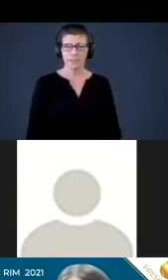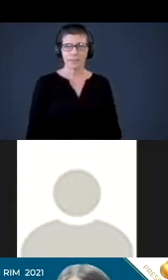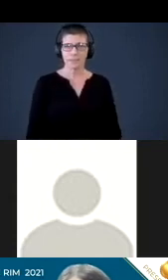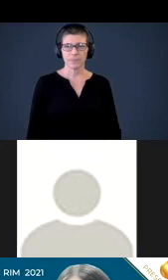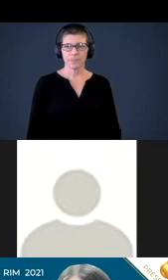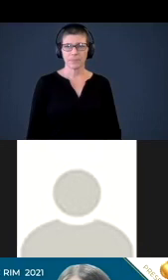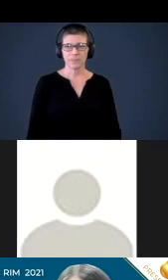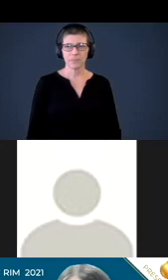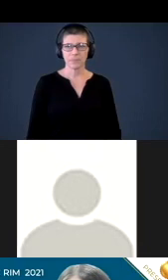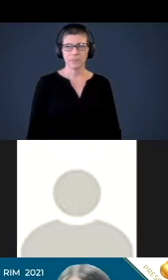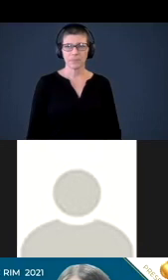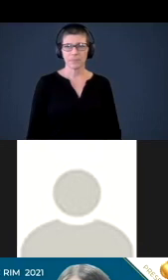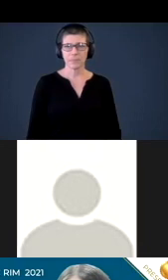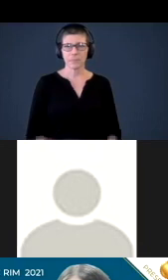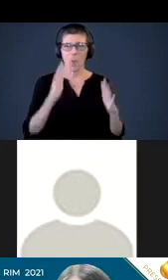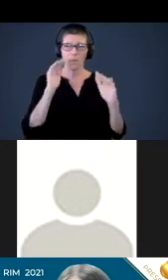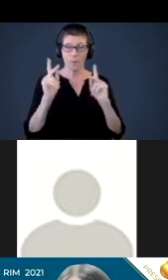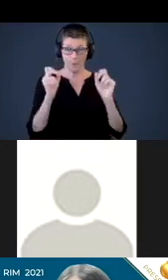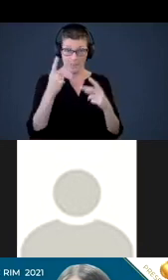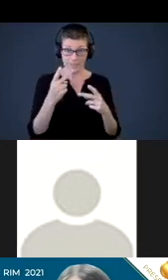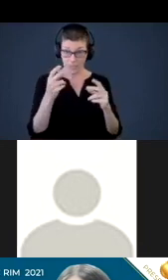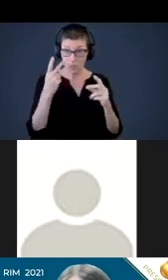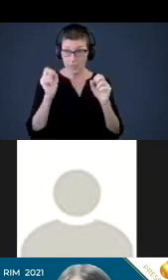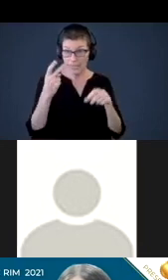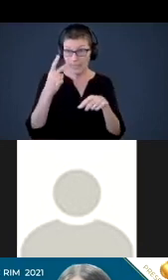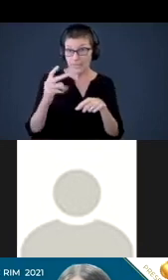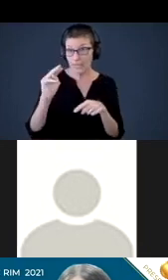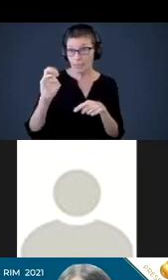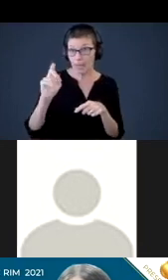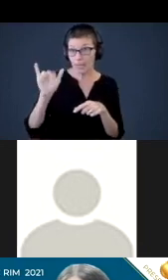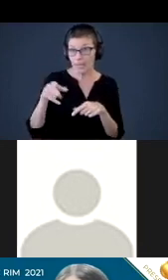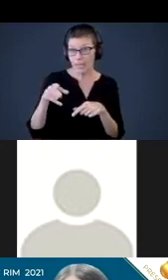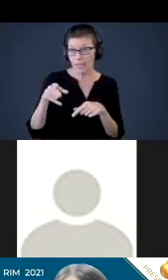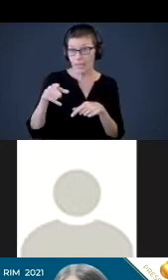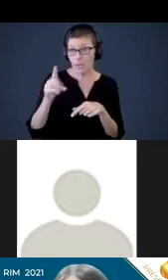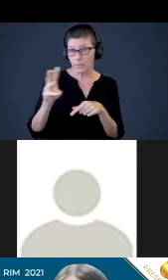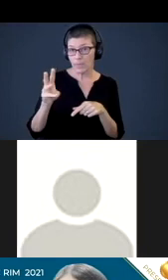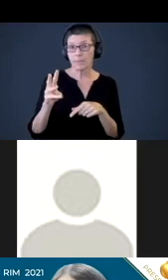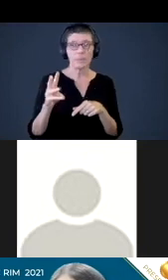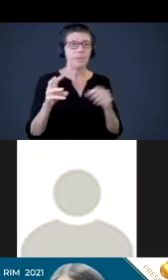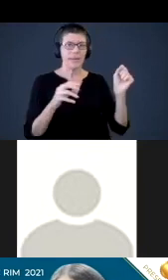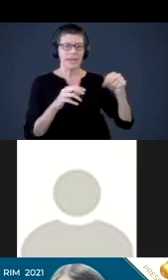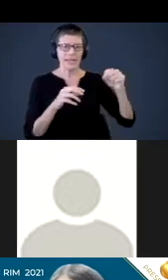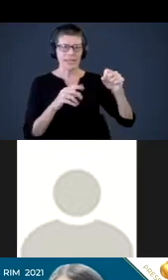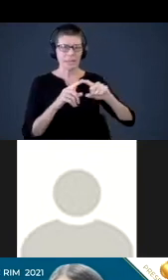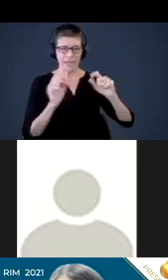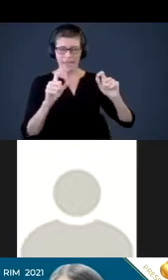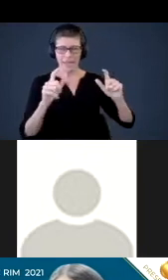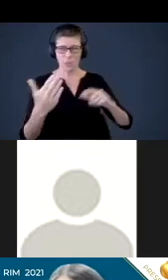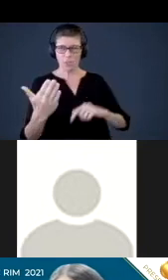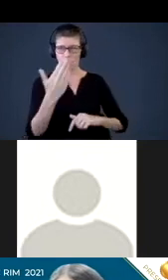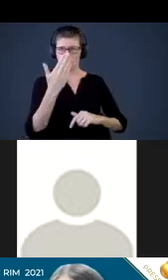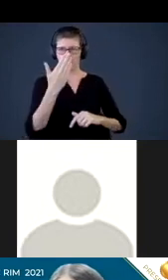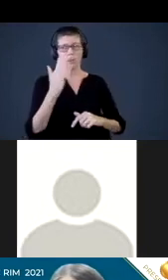We just mentioned and hopefully folks can see it. Can you see it, Melody? The website? Yes. But if you could zoom in, that would be great.